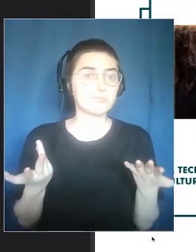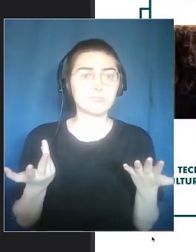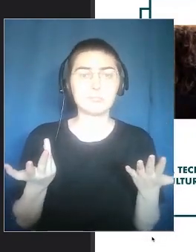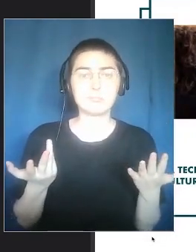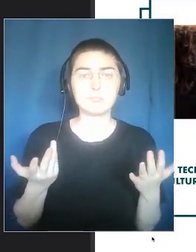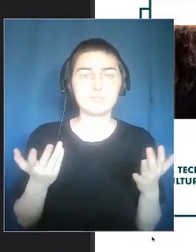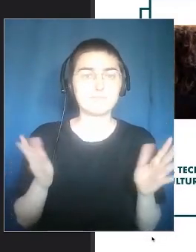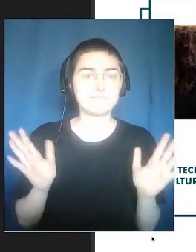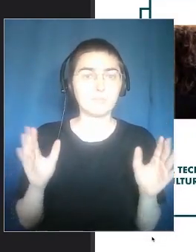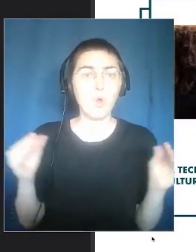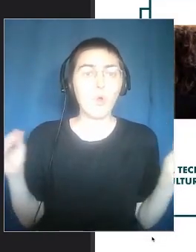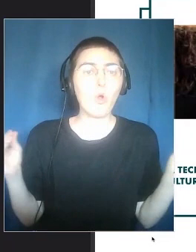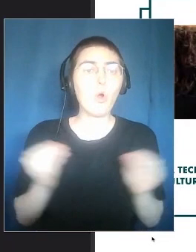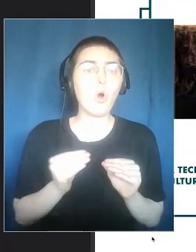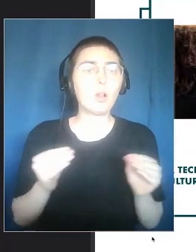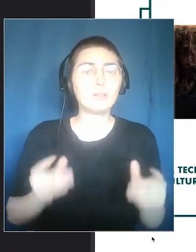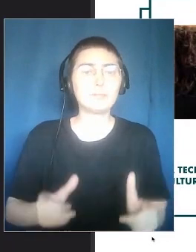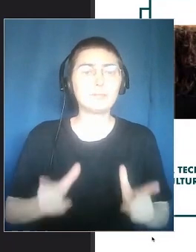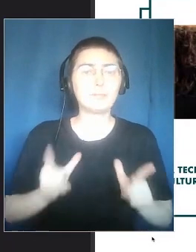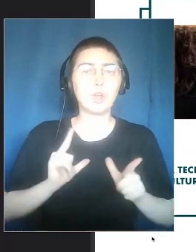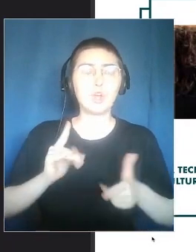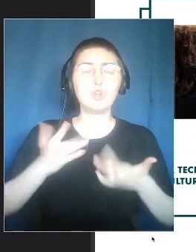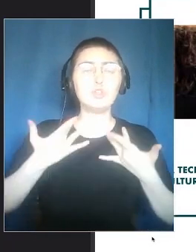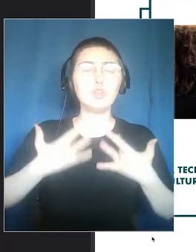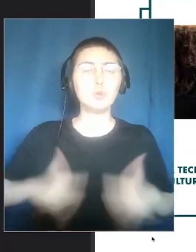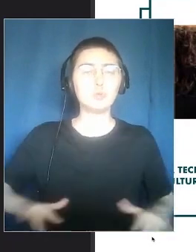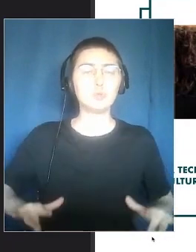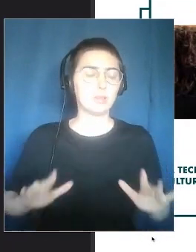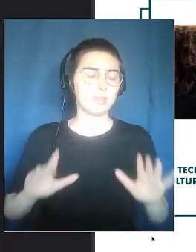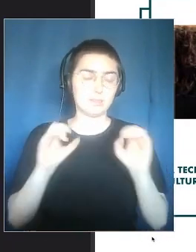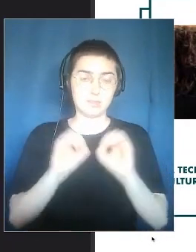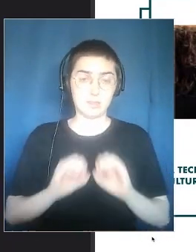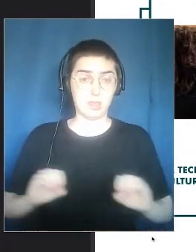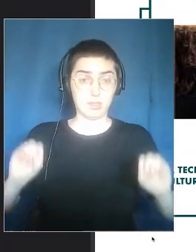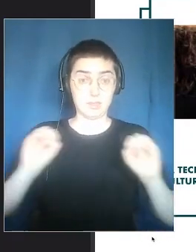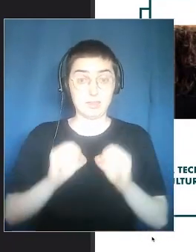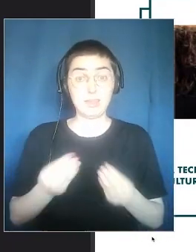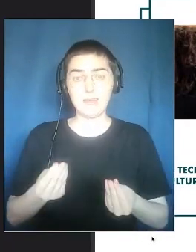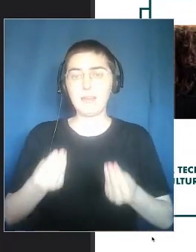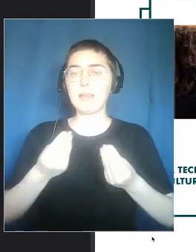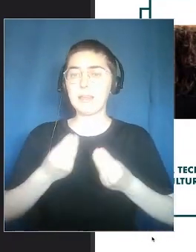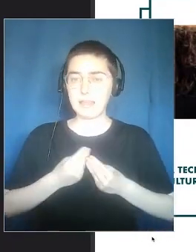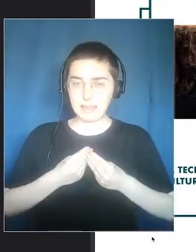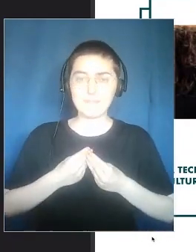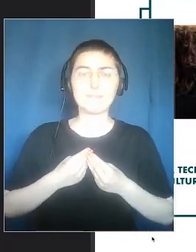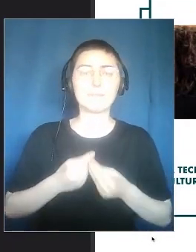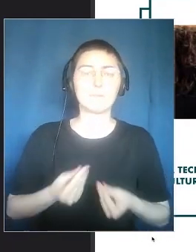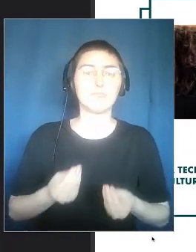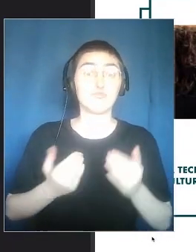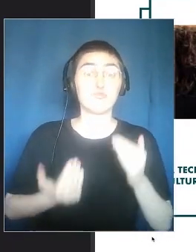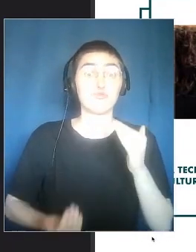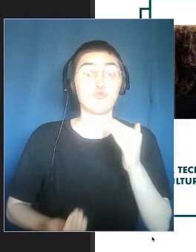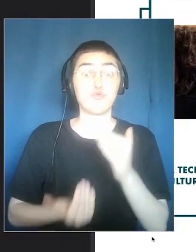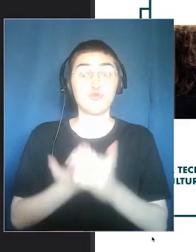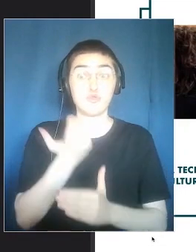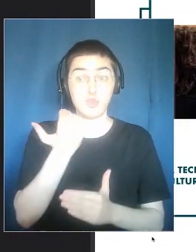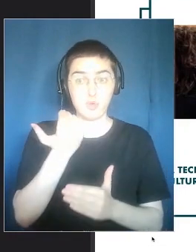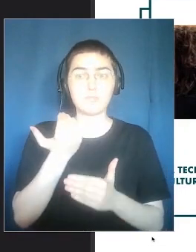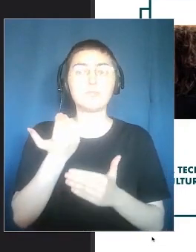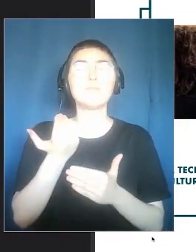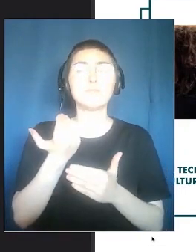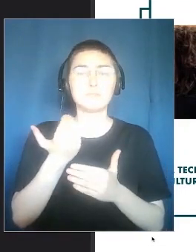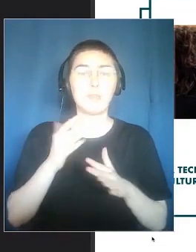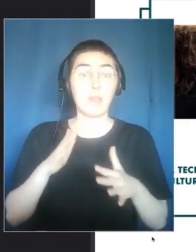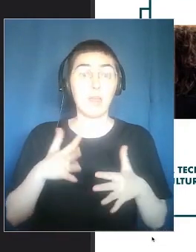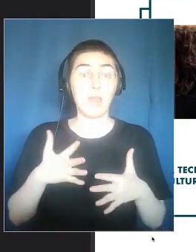because they condition us and create new opportunities. So, I tried to